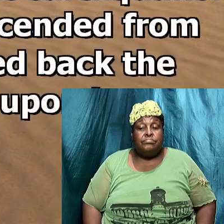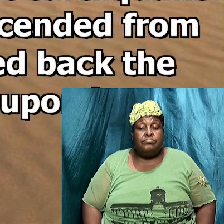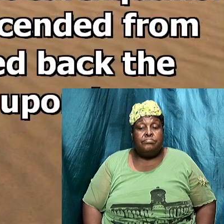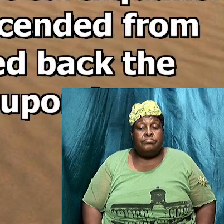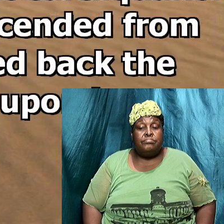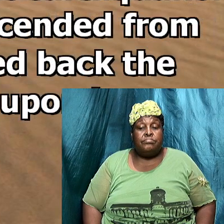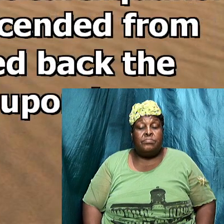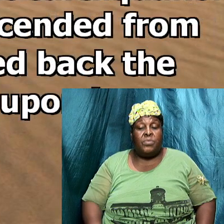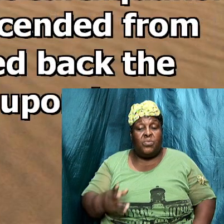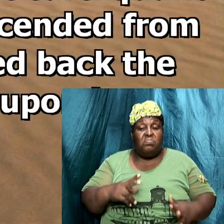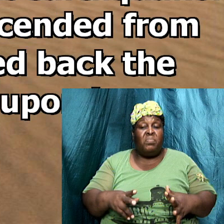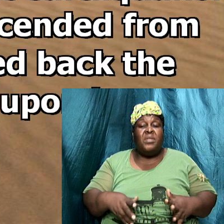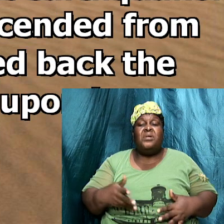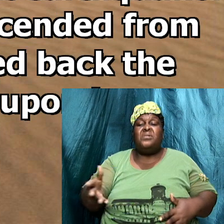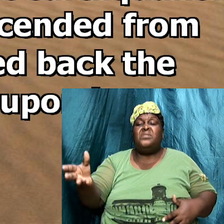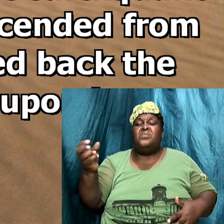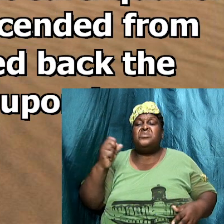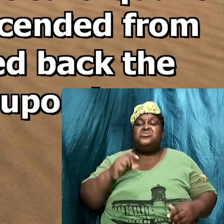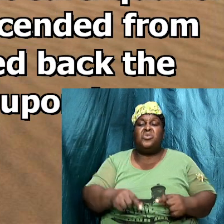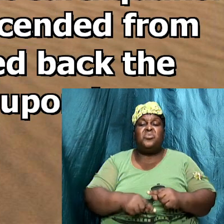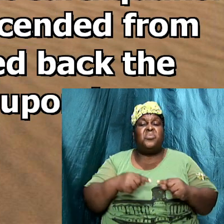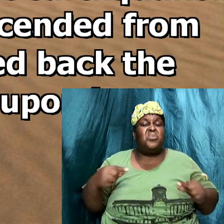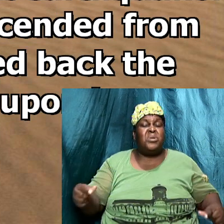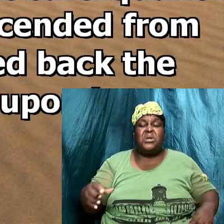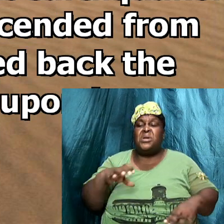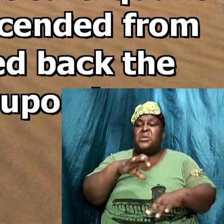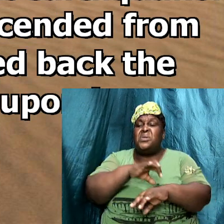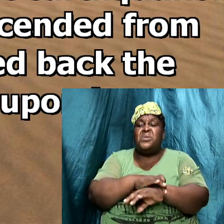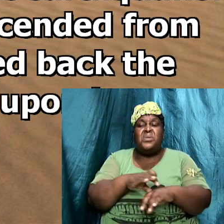and behold there was a great